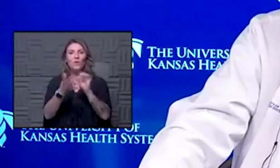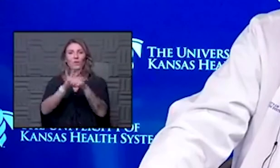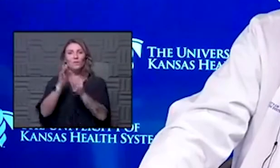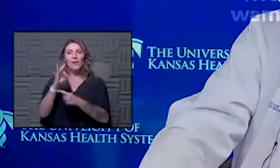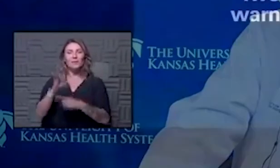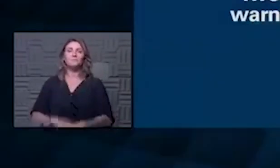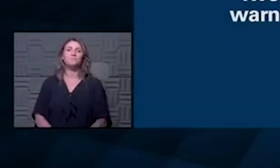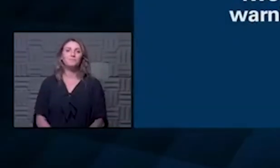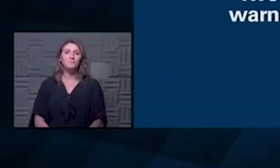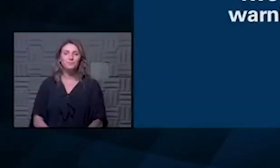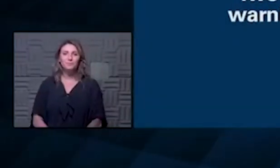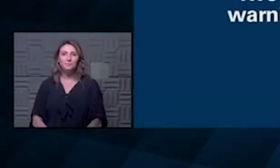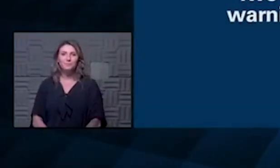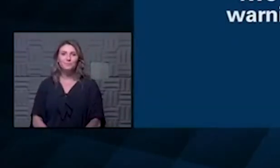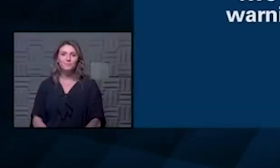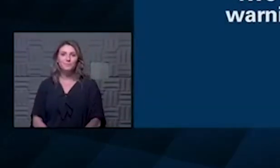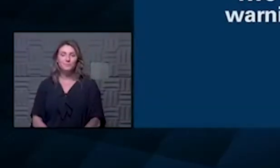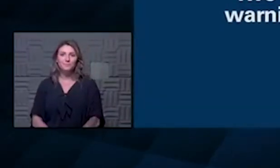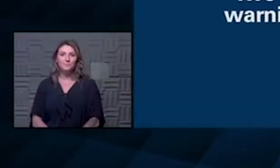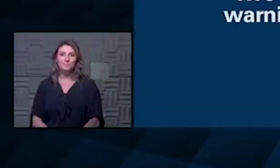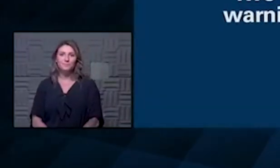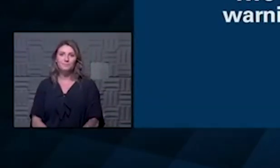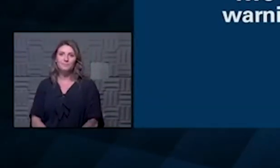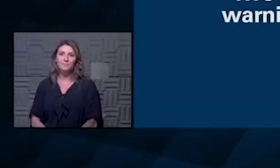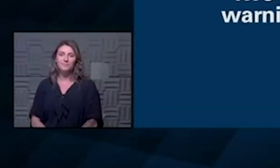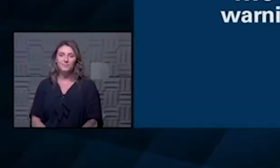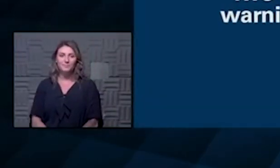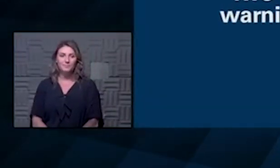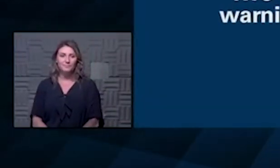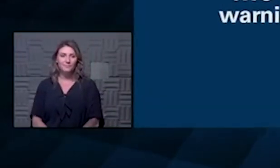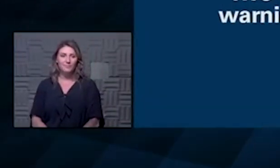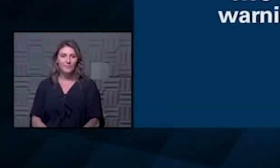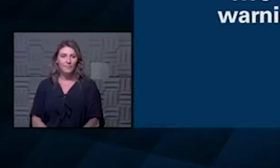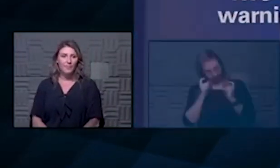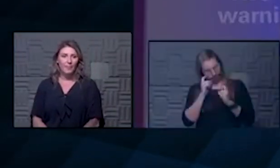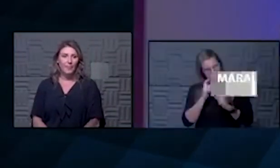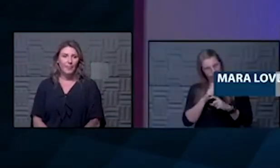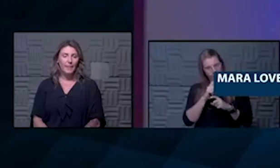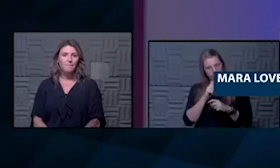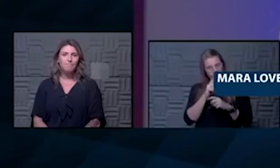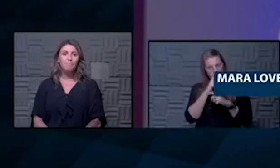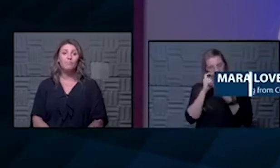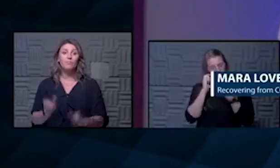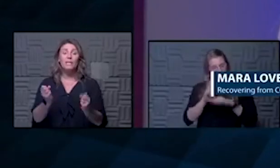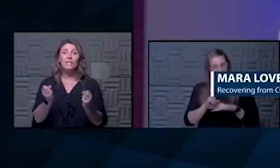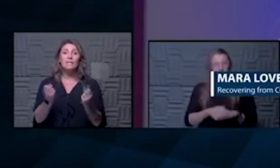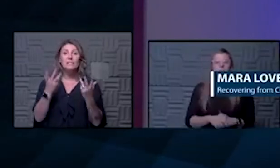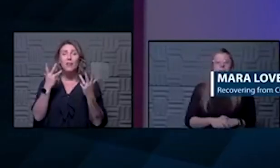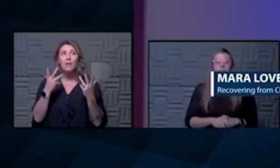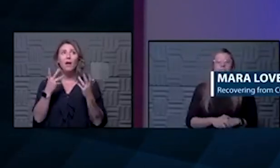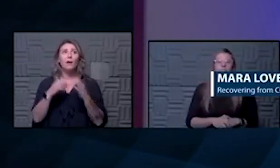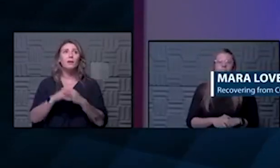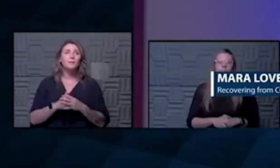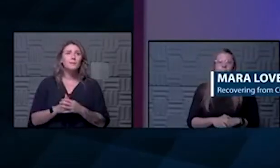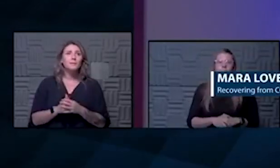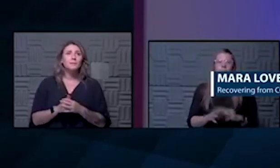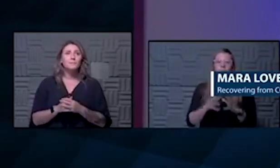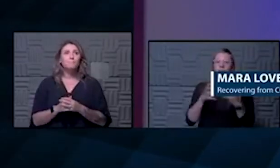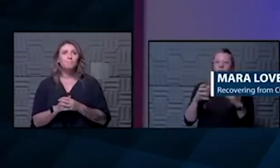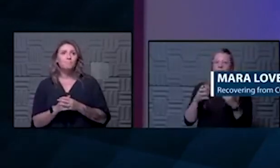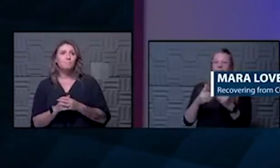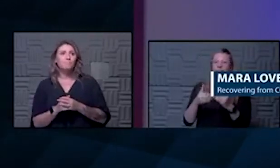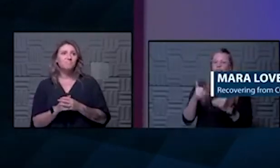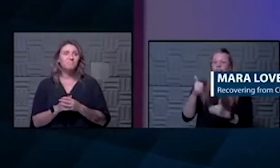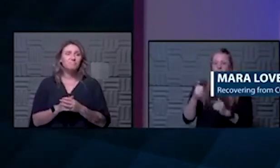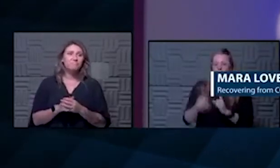-19 it's a lot easier to